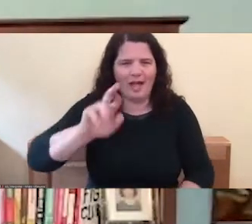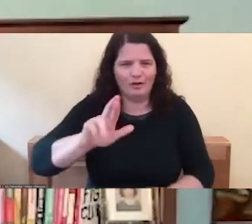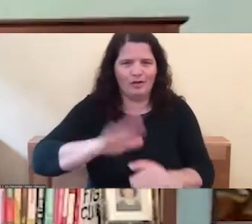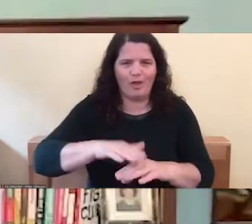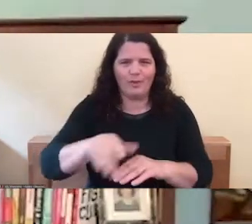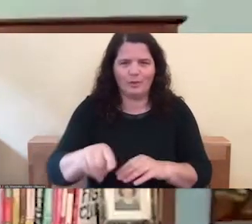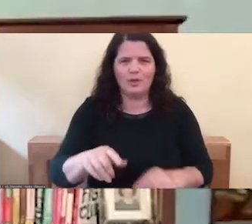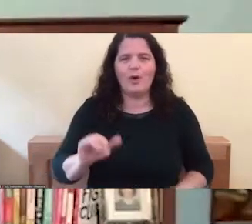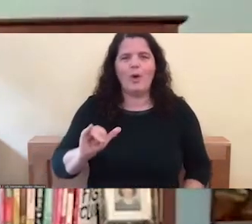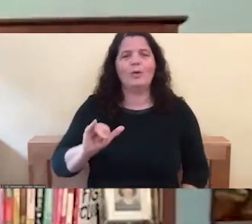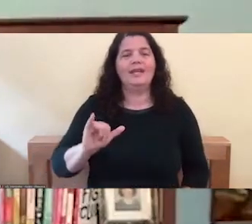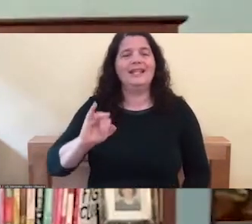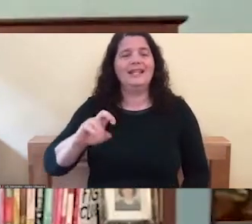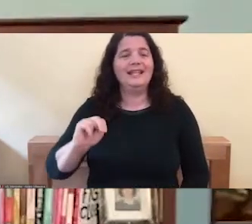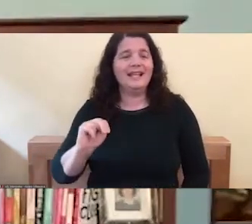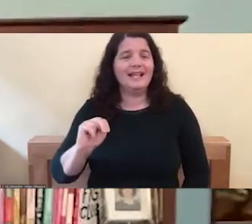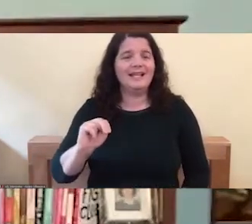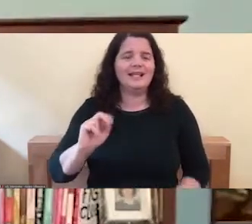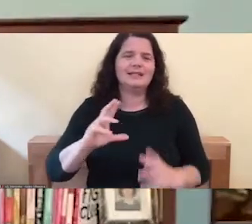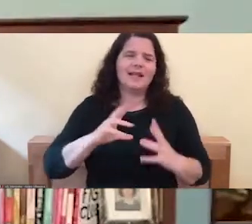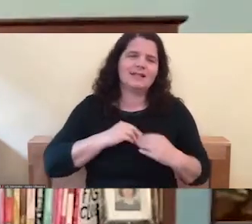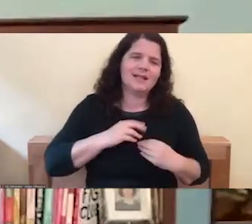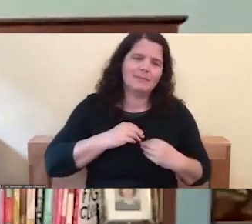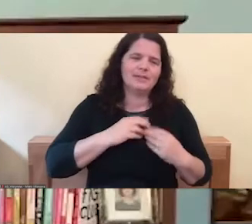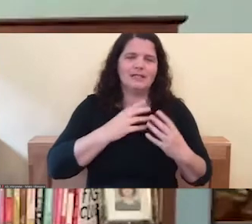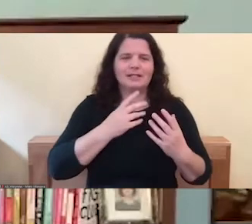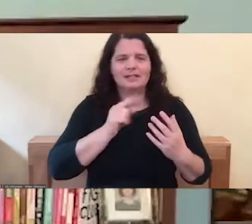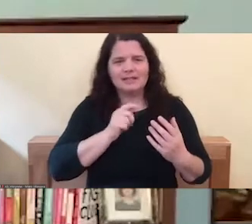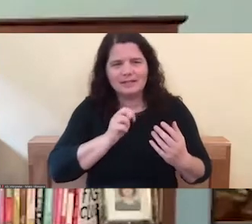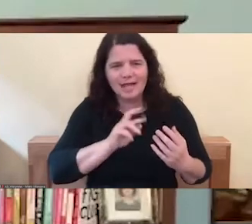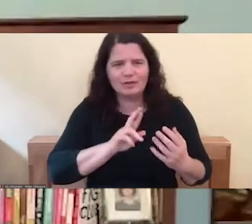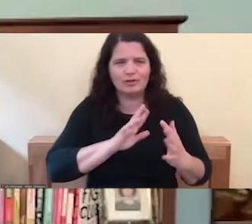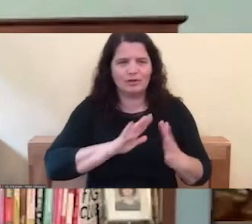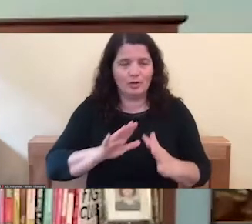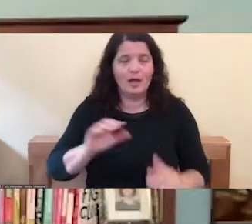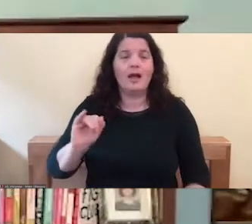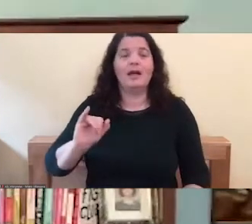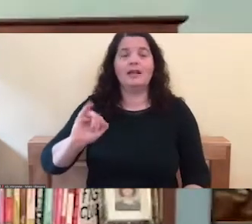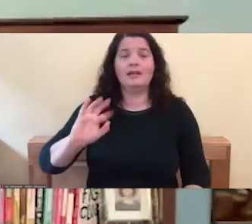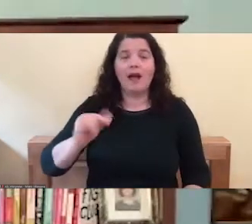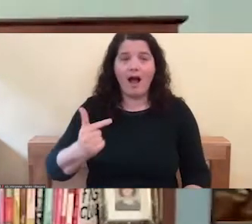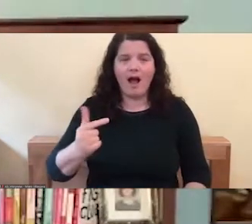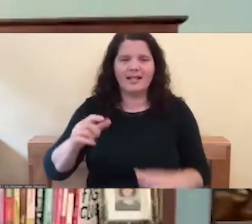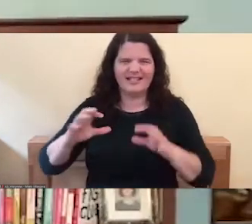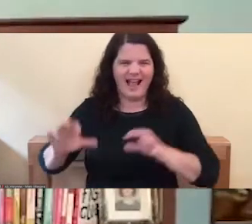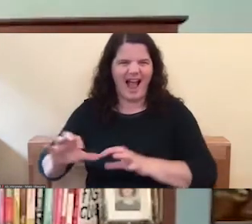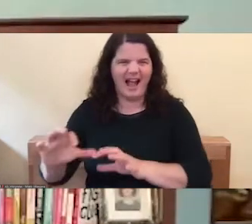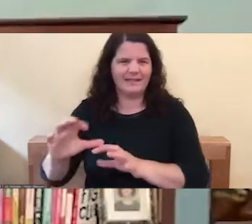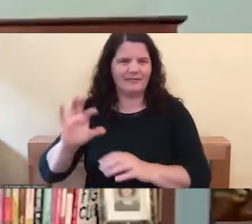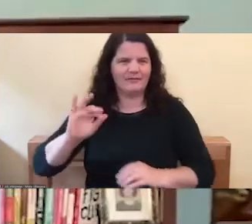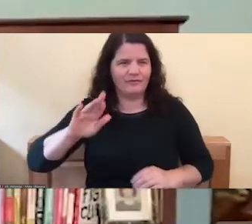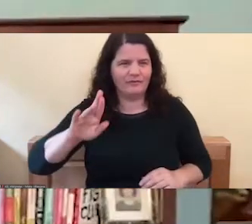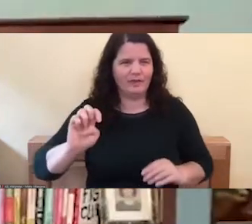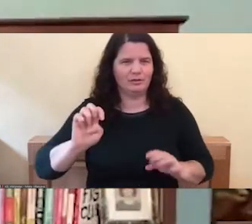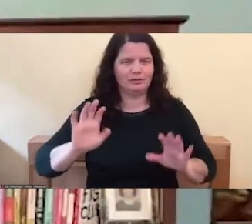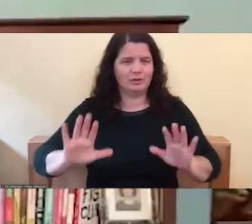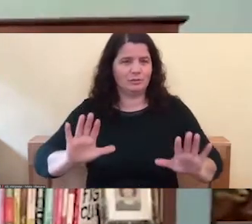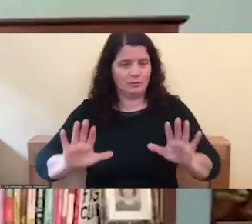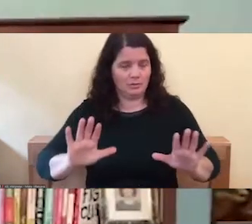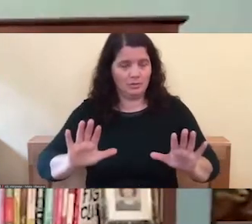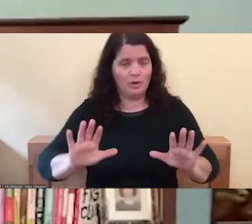energy. The yang energy is more the active, you know, fierce energy. And really to have wellbeing,